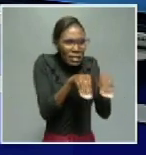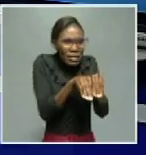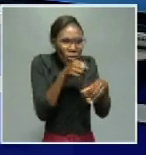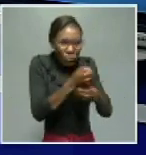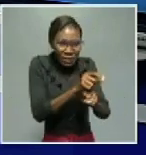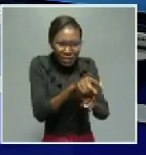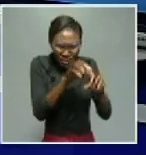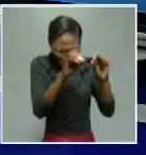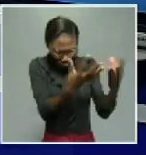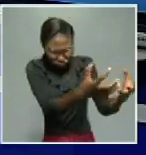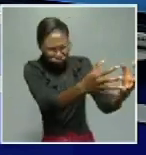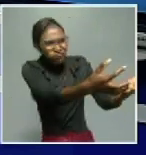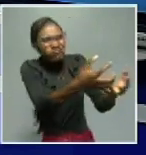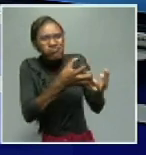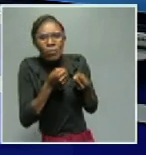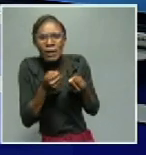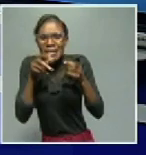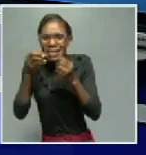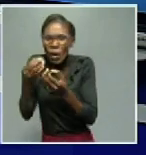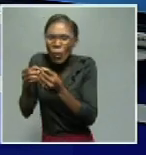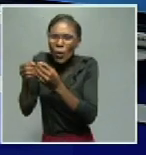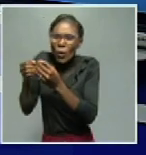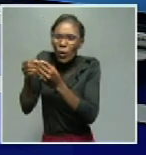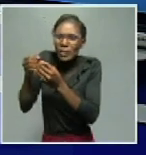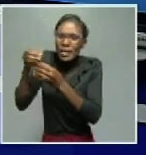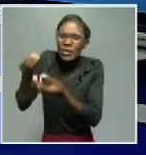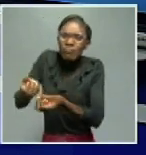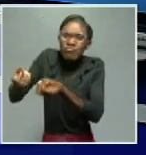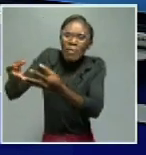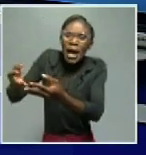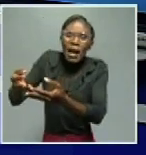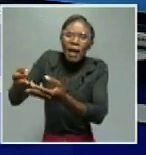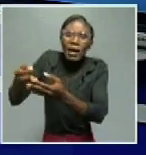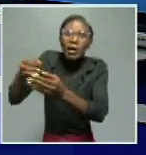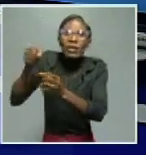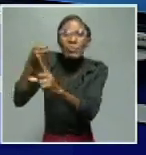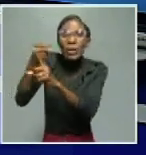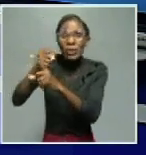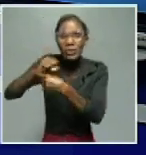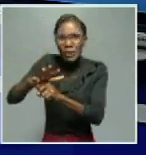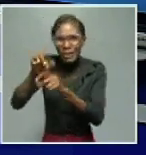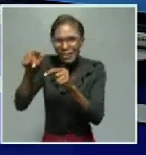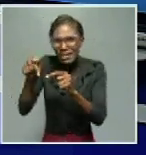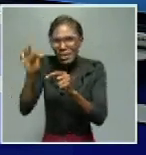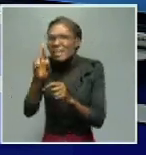There's job losses due to the impact caused by the pandemic. And with that in mind, how has the year been for your region?